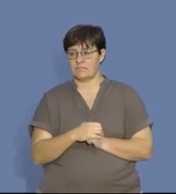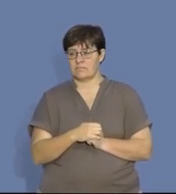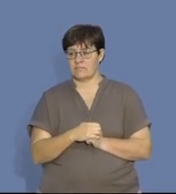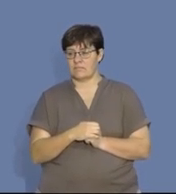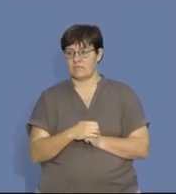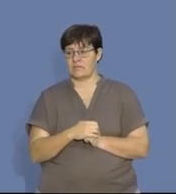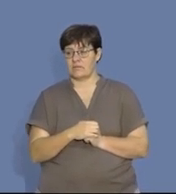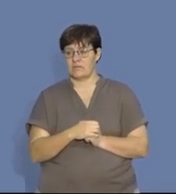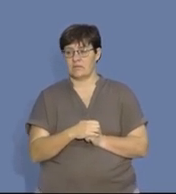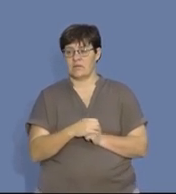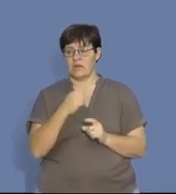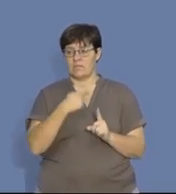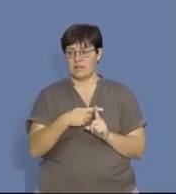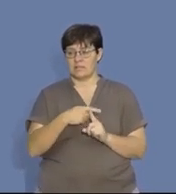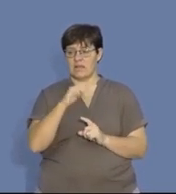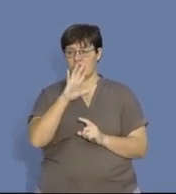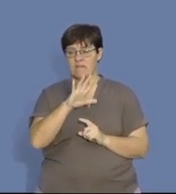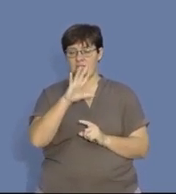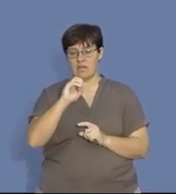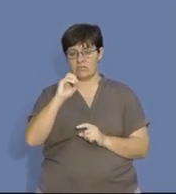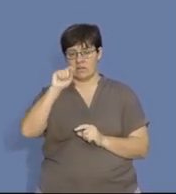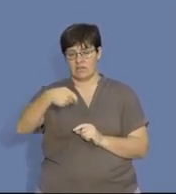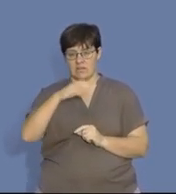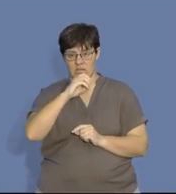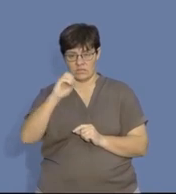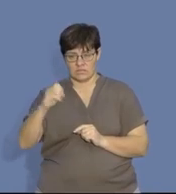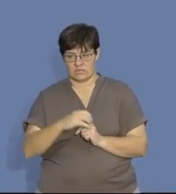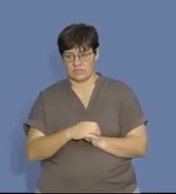So, plus 500,000.